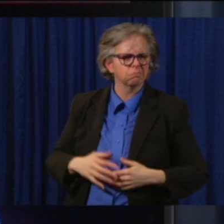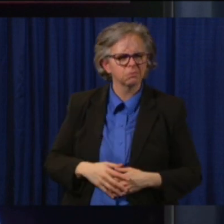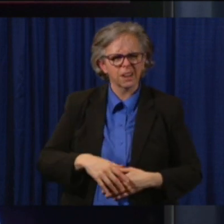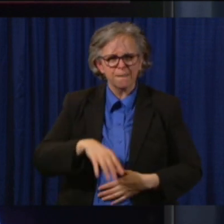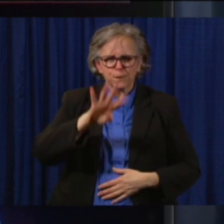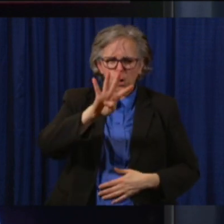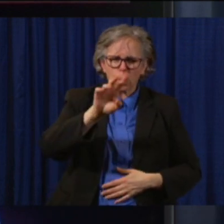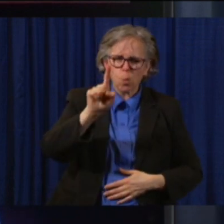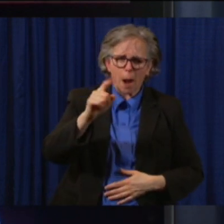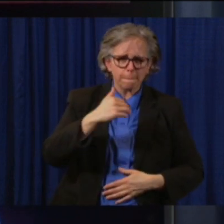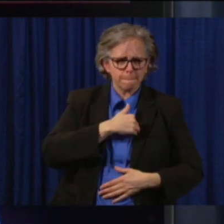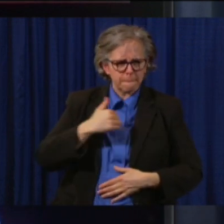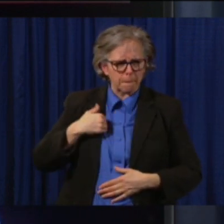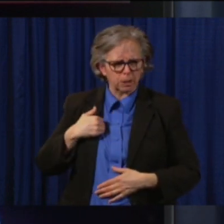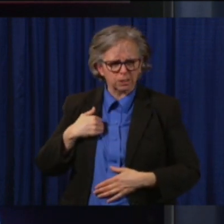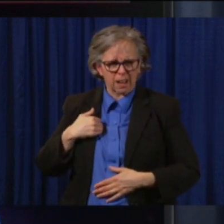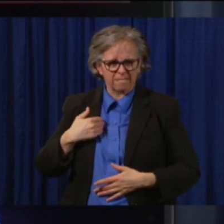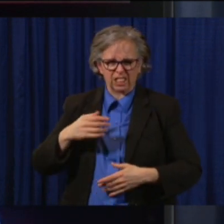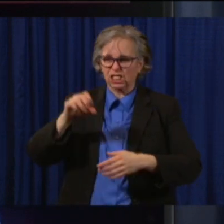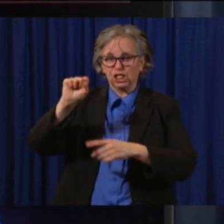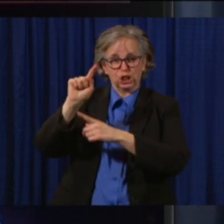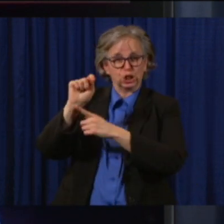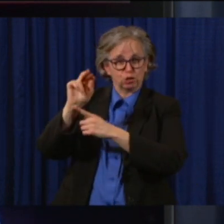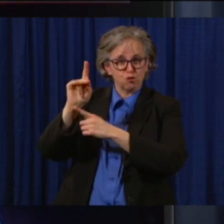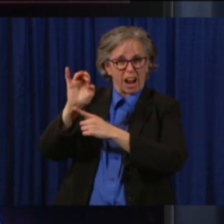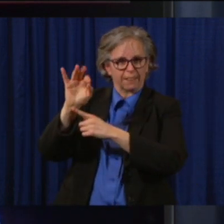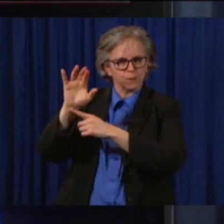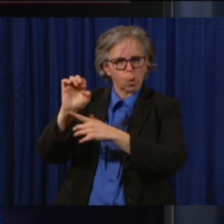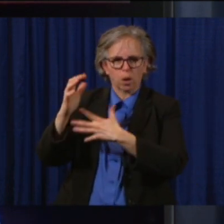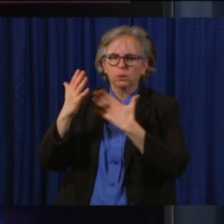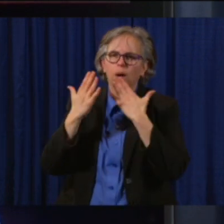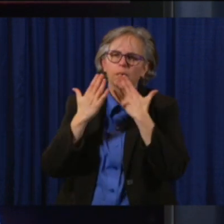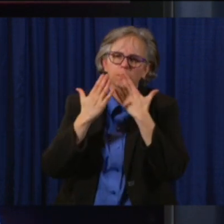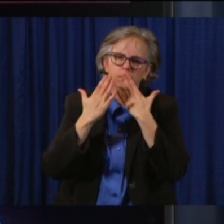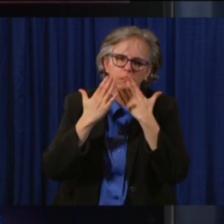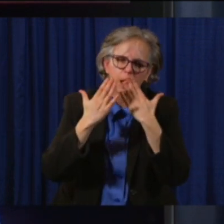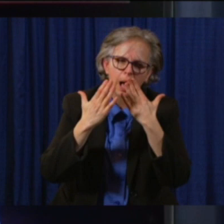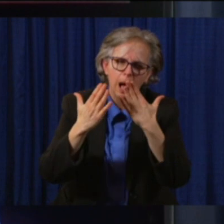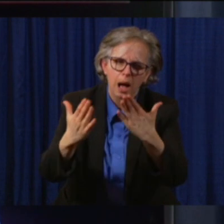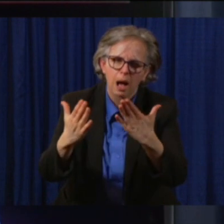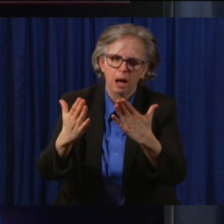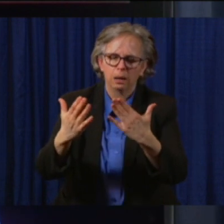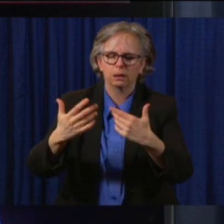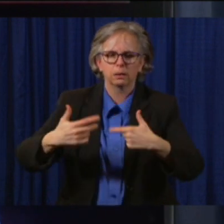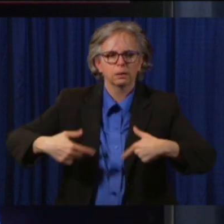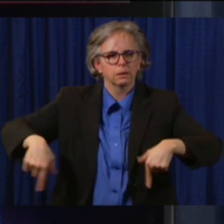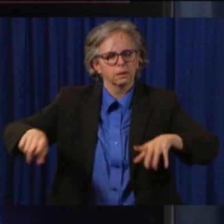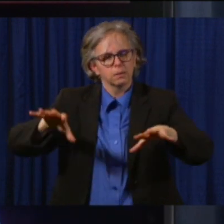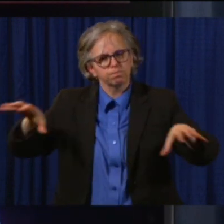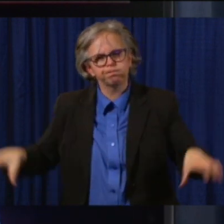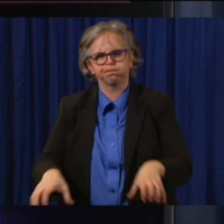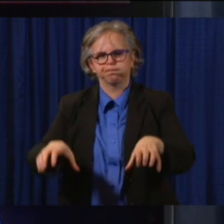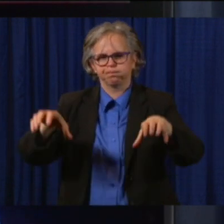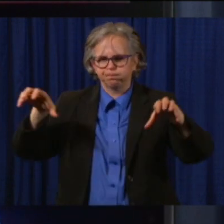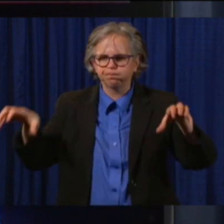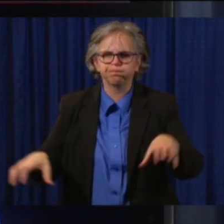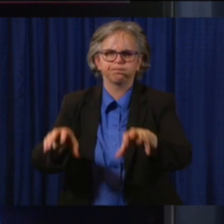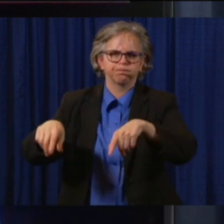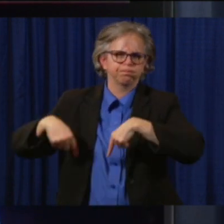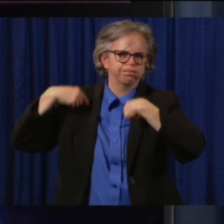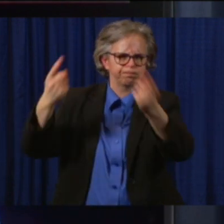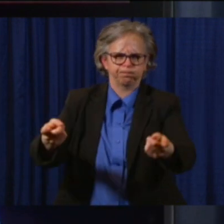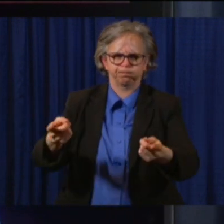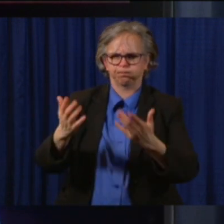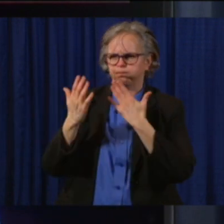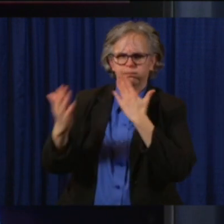We've all been working incredibly hard, as you have indicated. What I'd like to share with